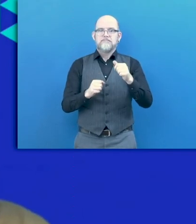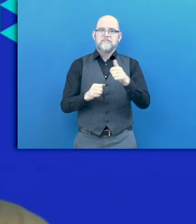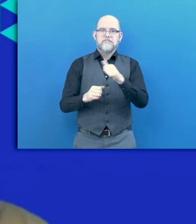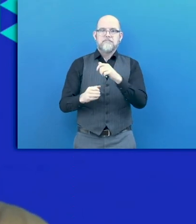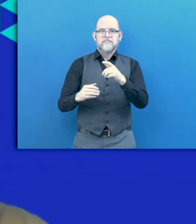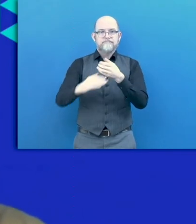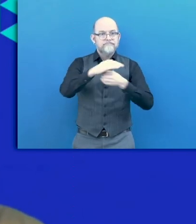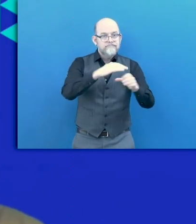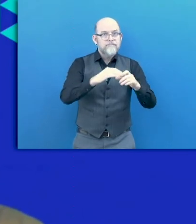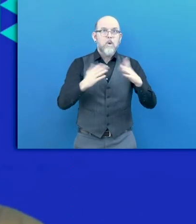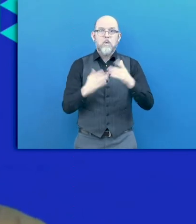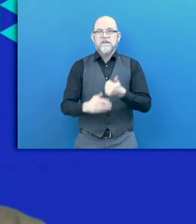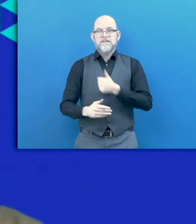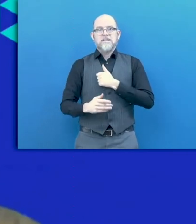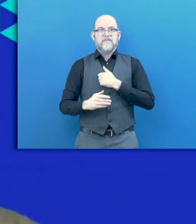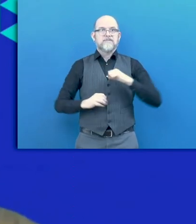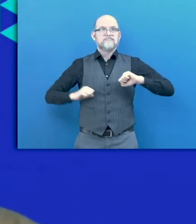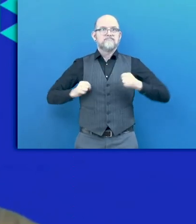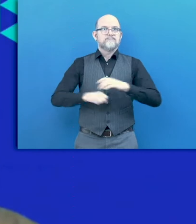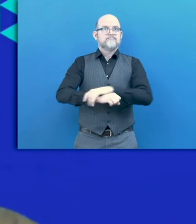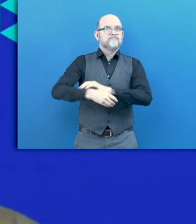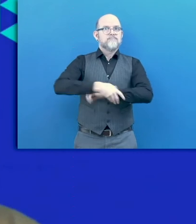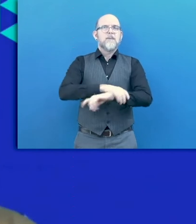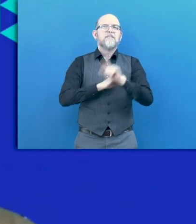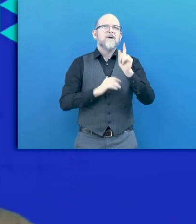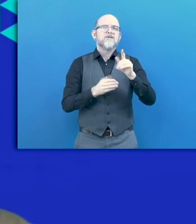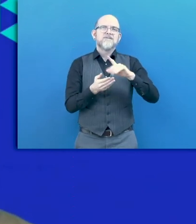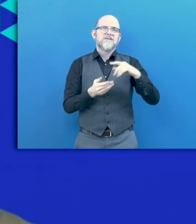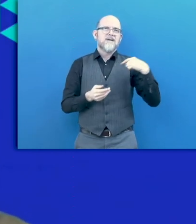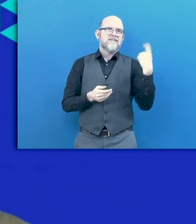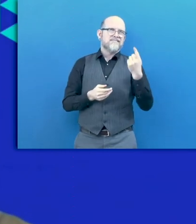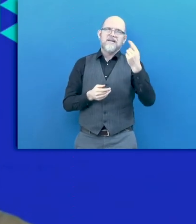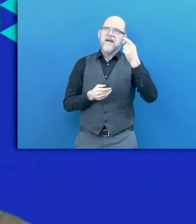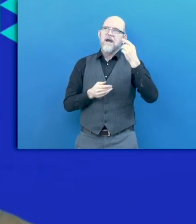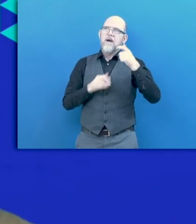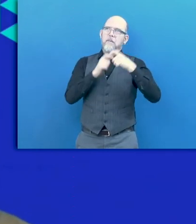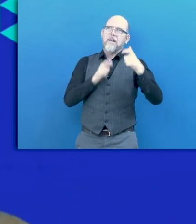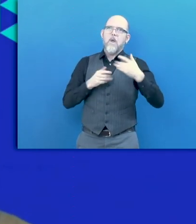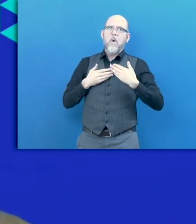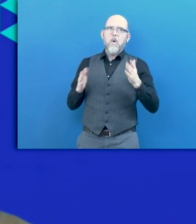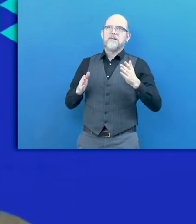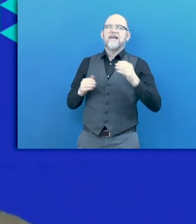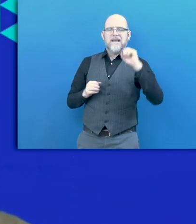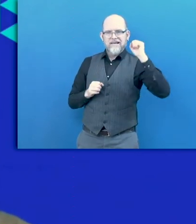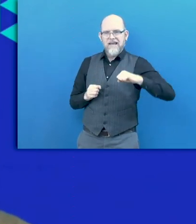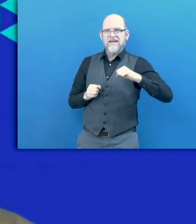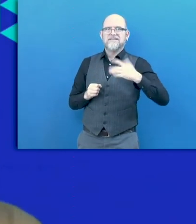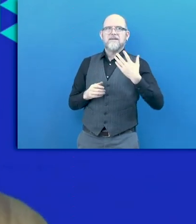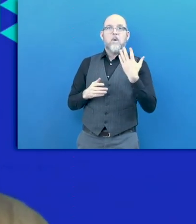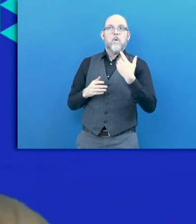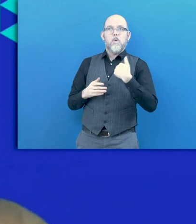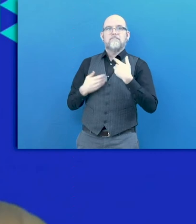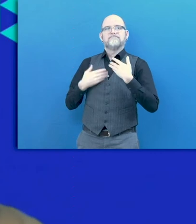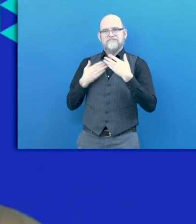very often very successfully, but also to engage in a more sort of partnership relationship with the private sector,